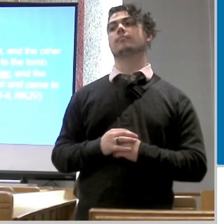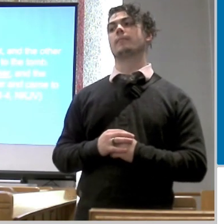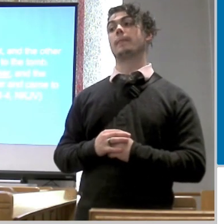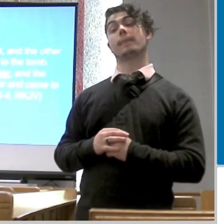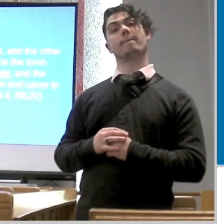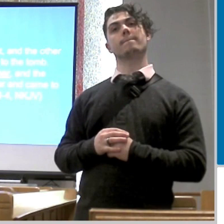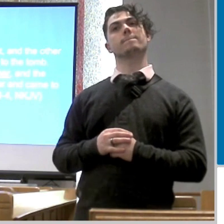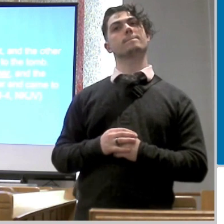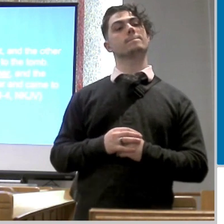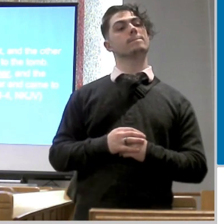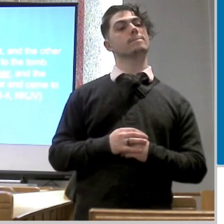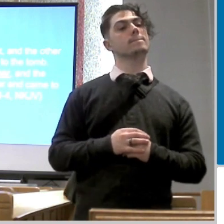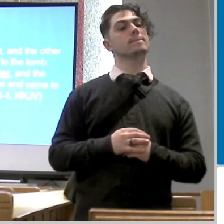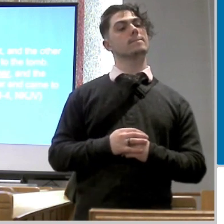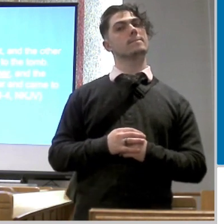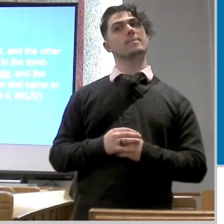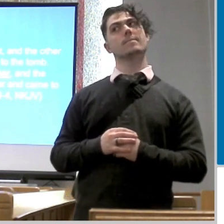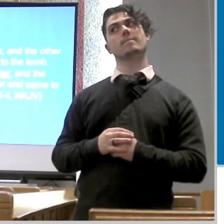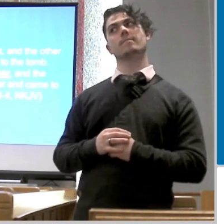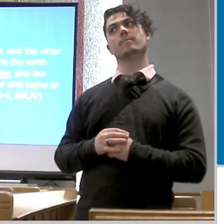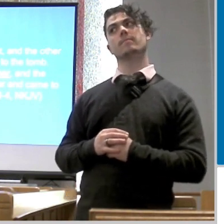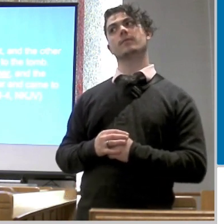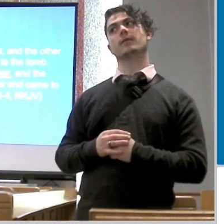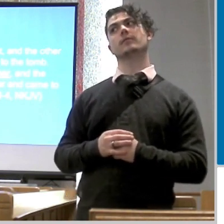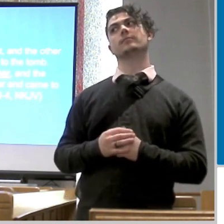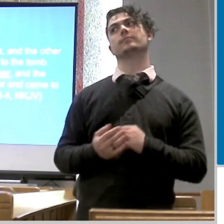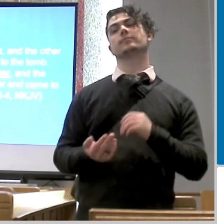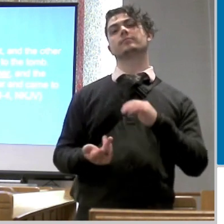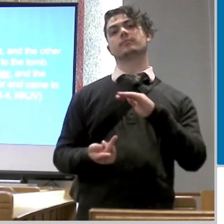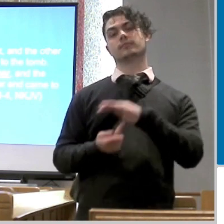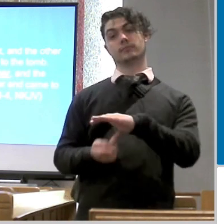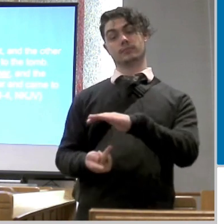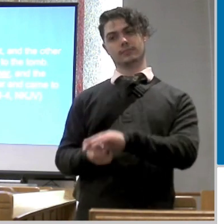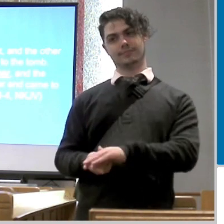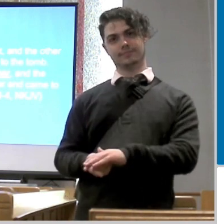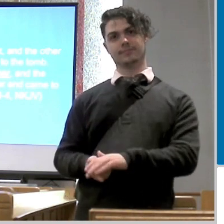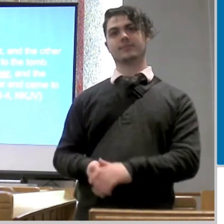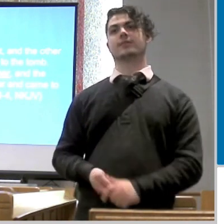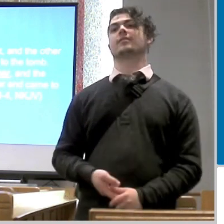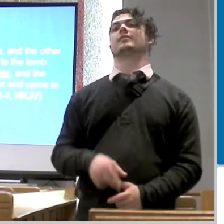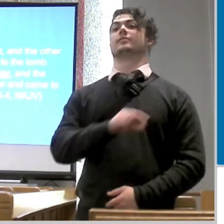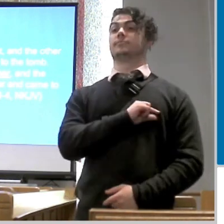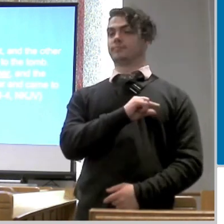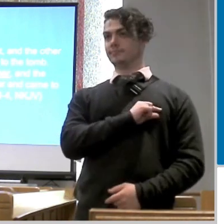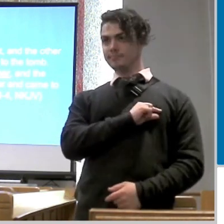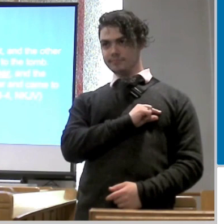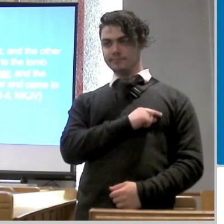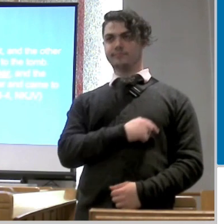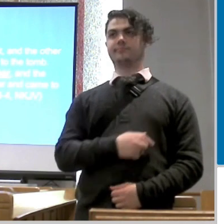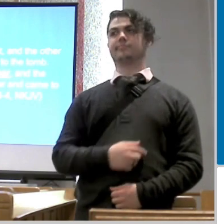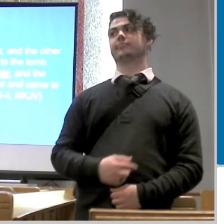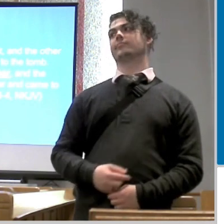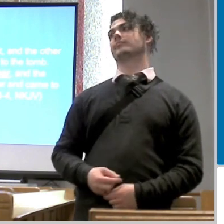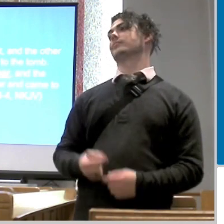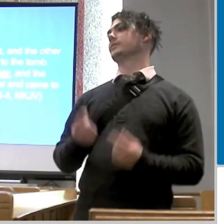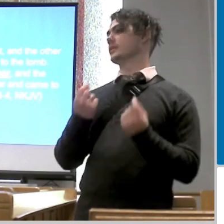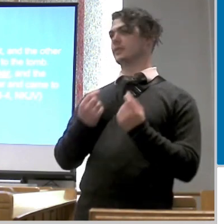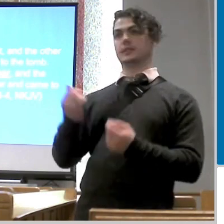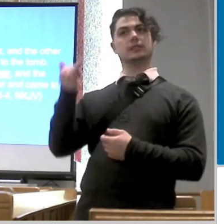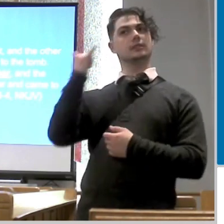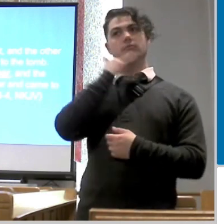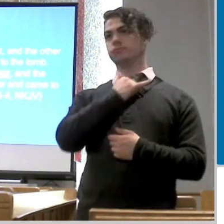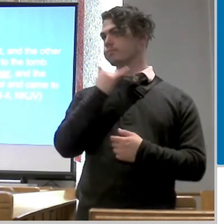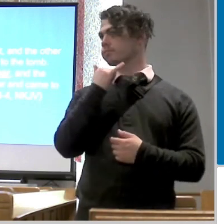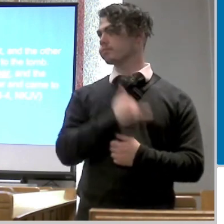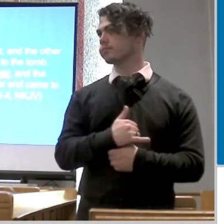and so this peter who denied jesus three times who was talking all big i mean you would think